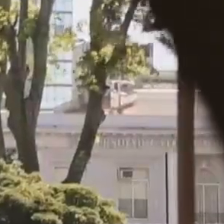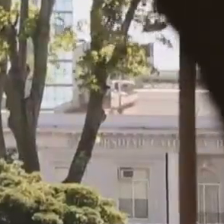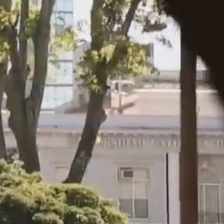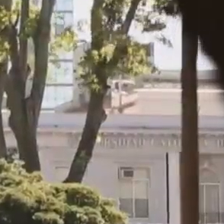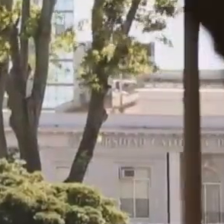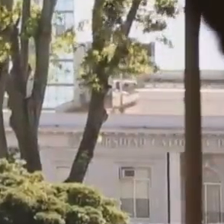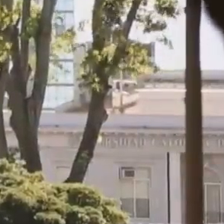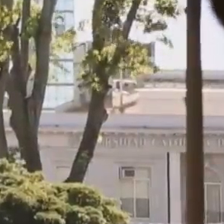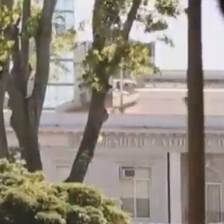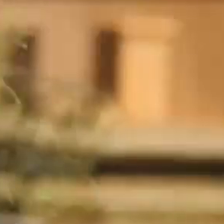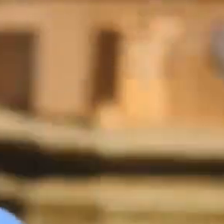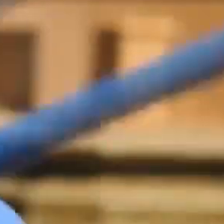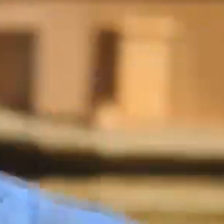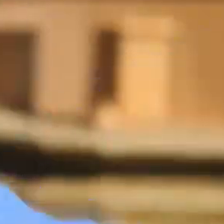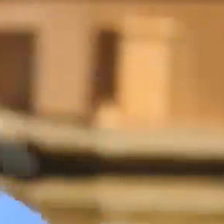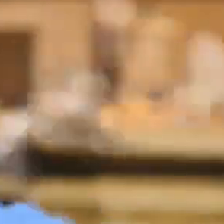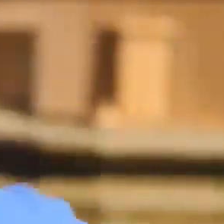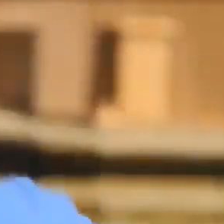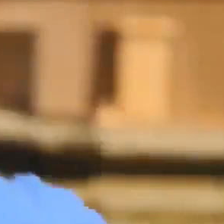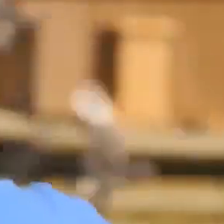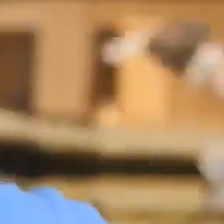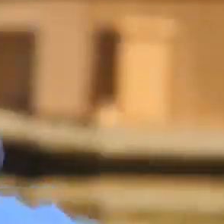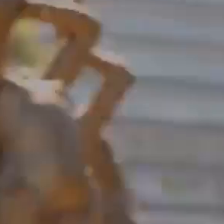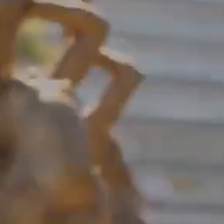Music